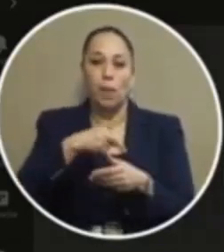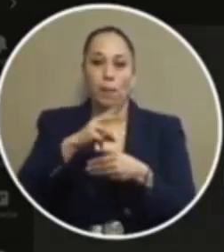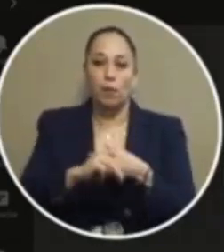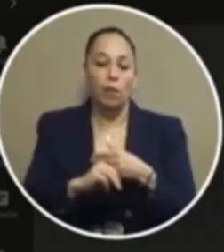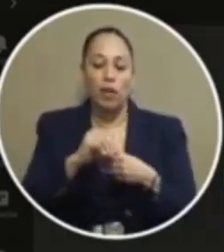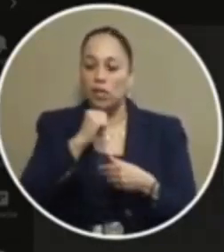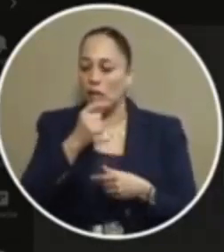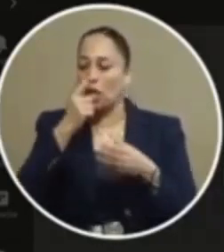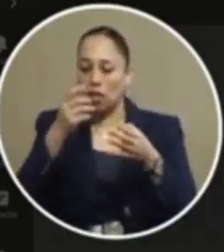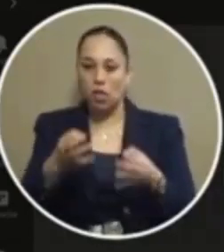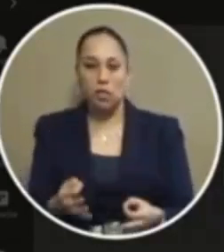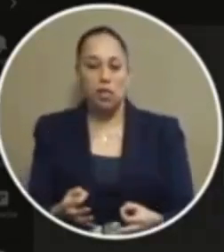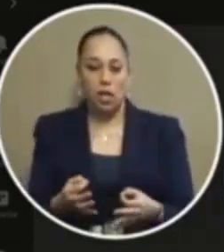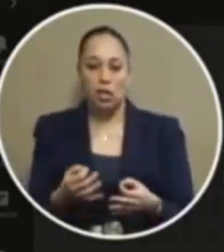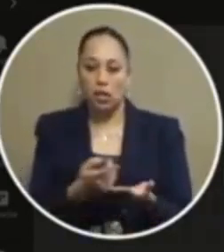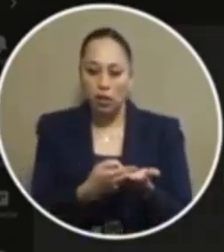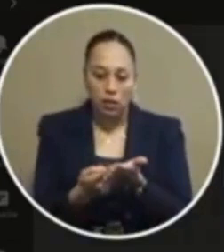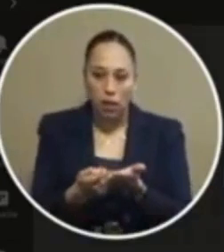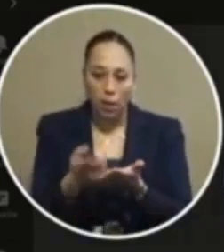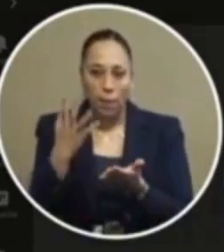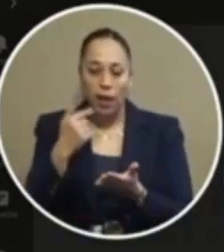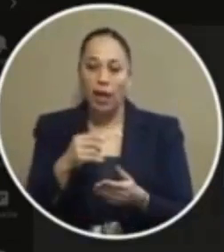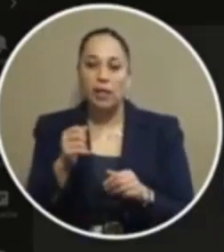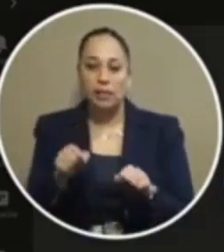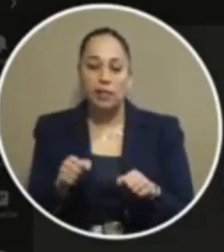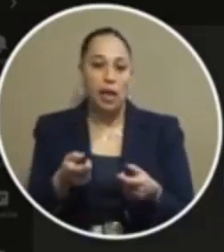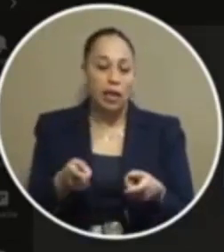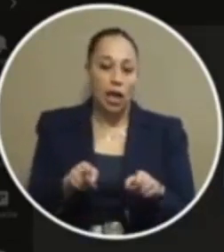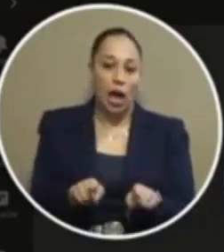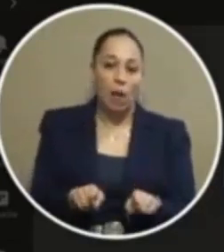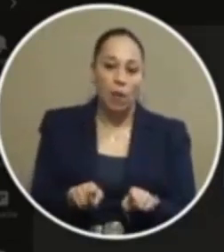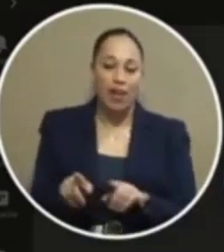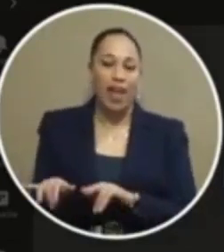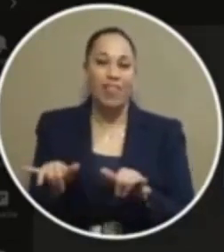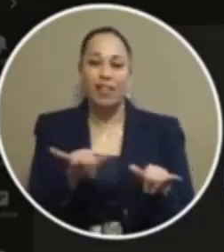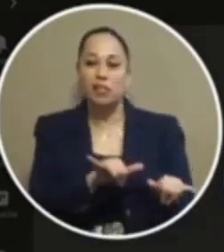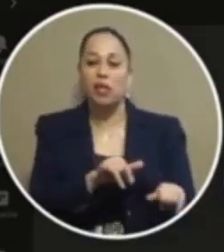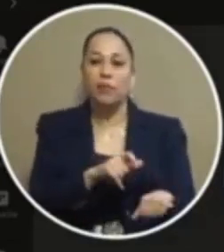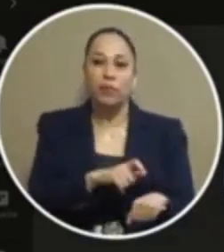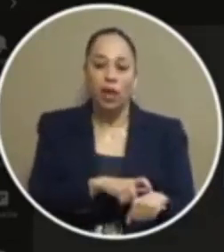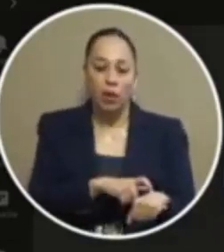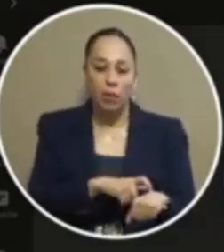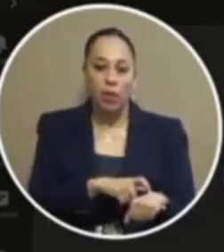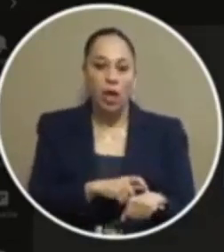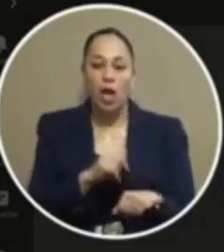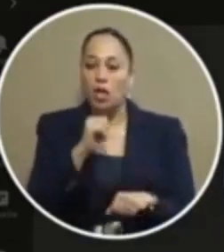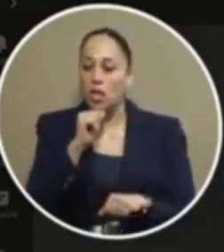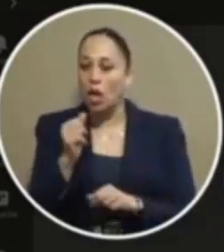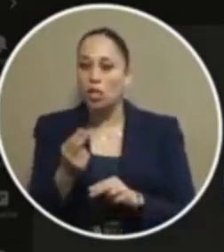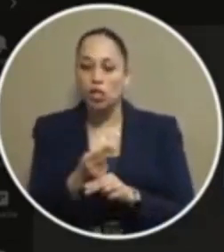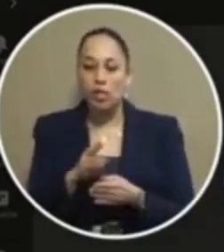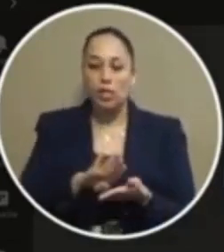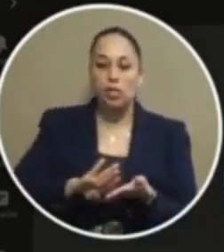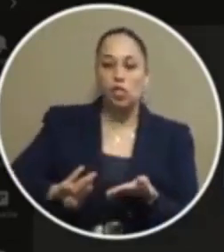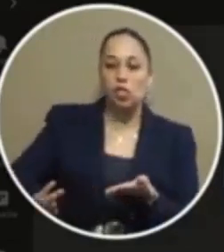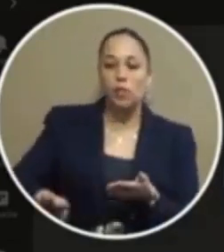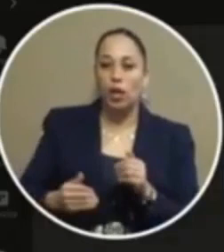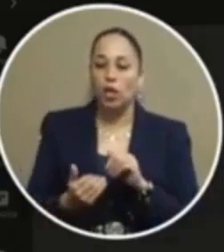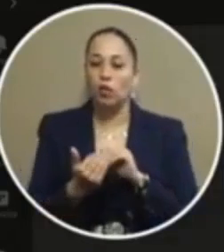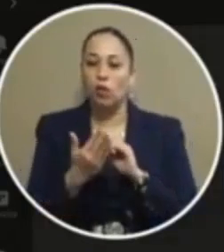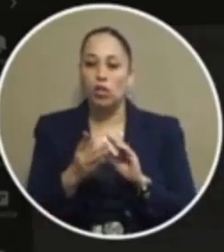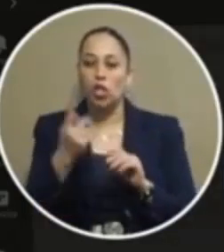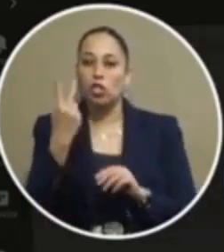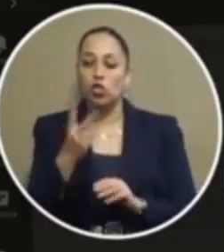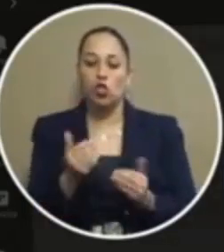to come in to the conversation because it can exist at the same time they are not mutually exclusive they are addressing two